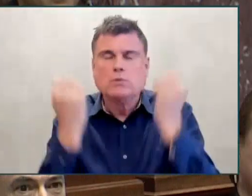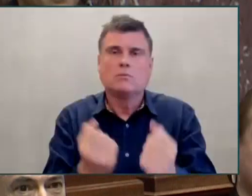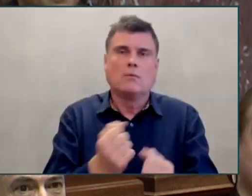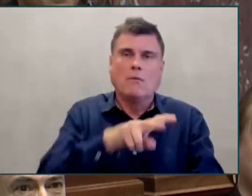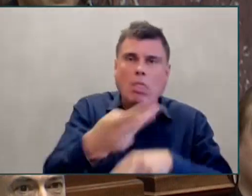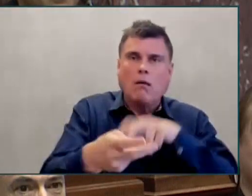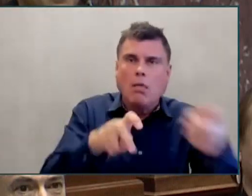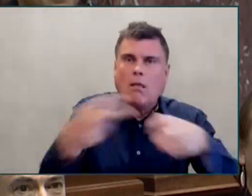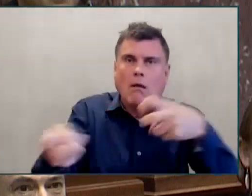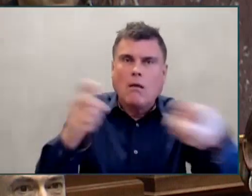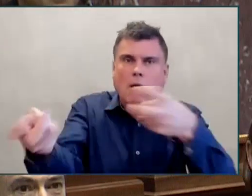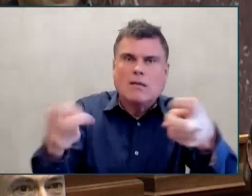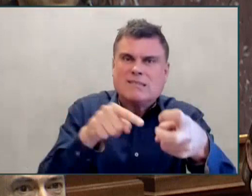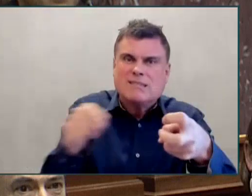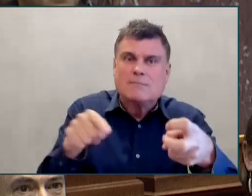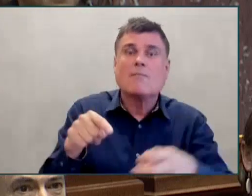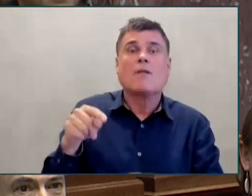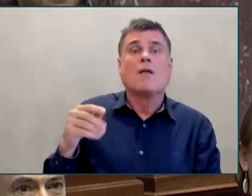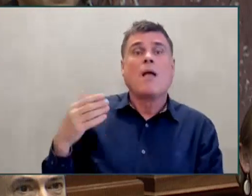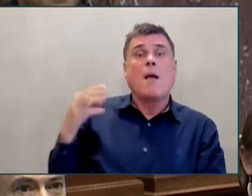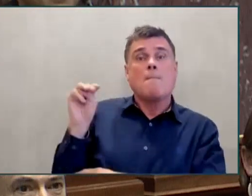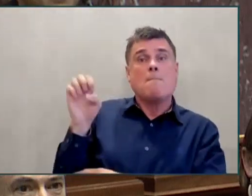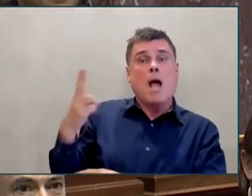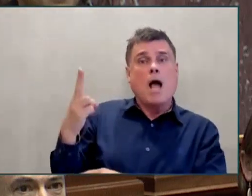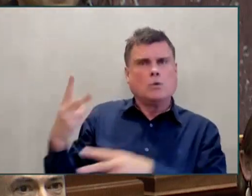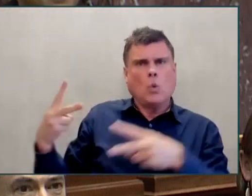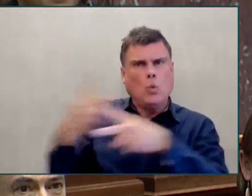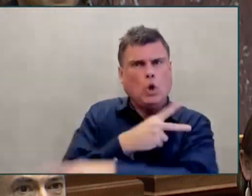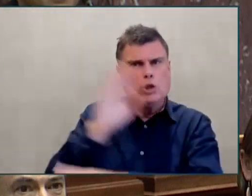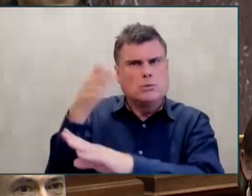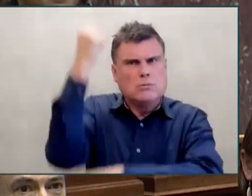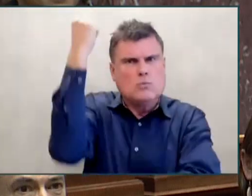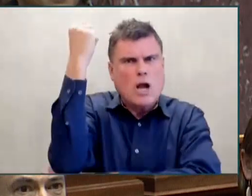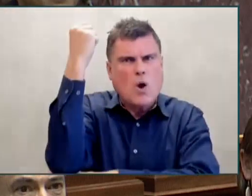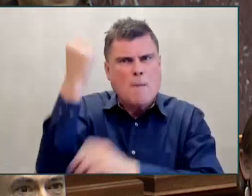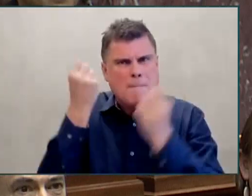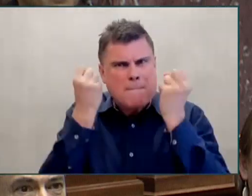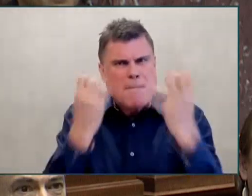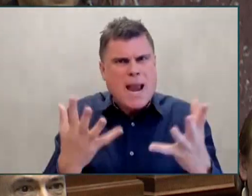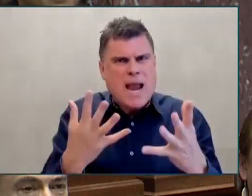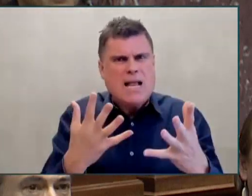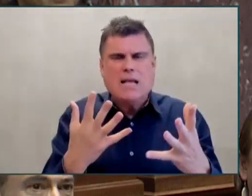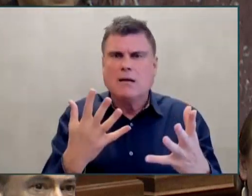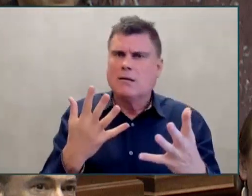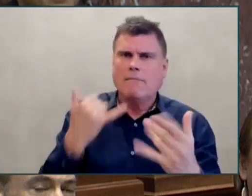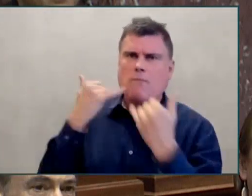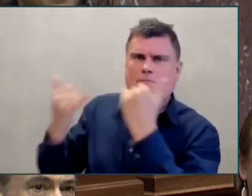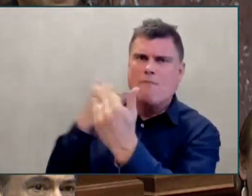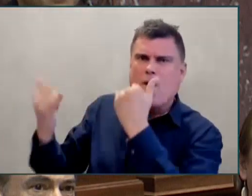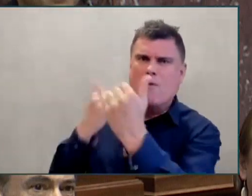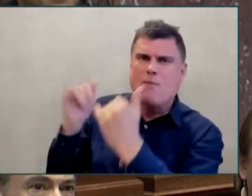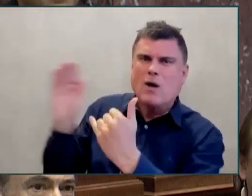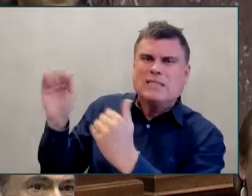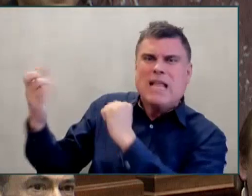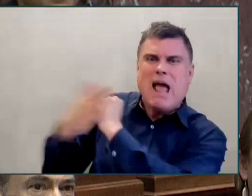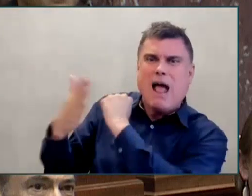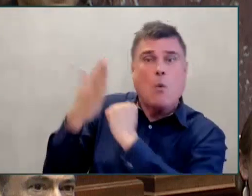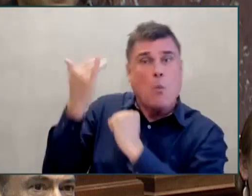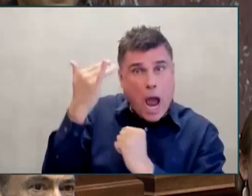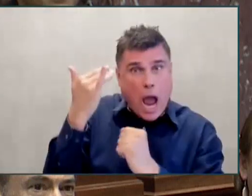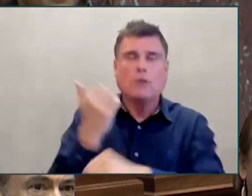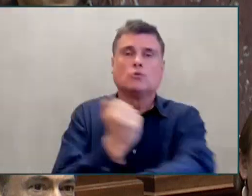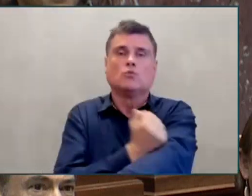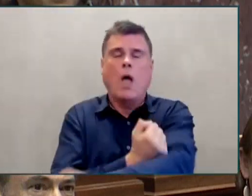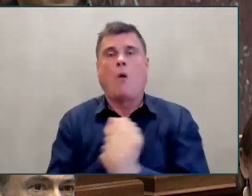on a single day in March, on March 22. Unprecedented 19-day streak